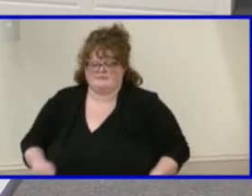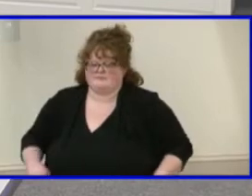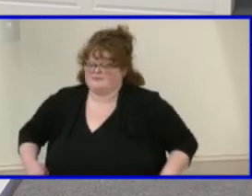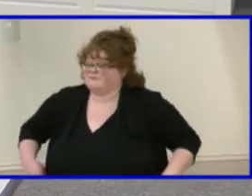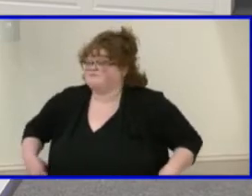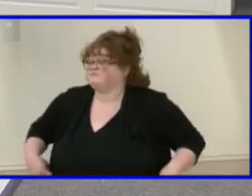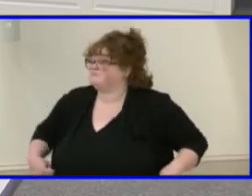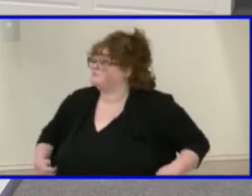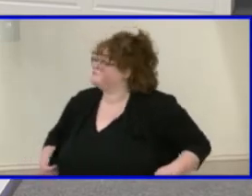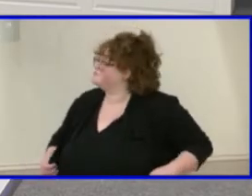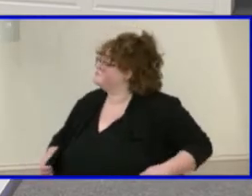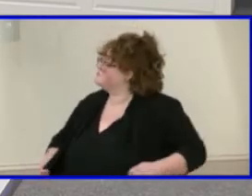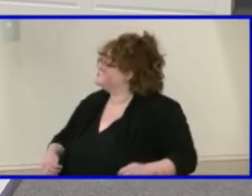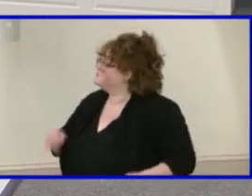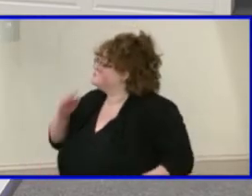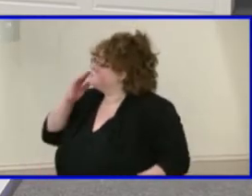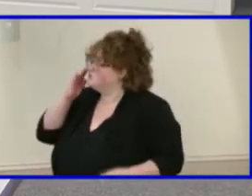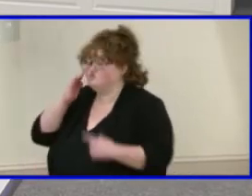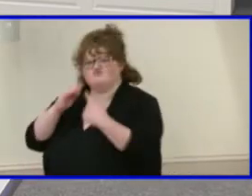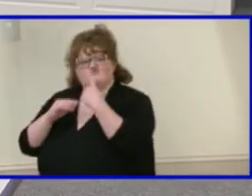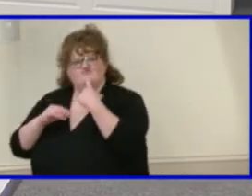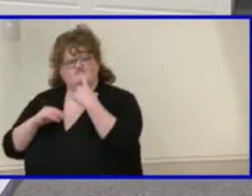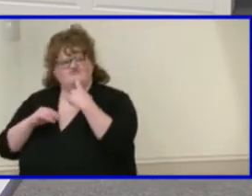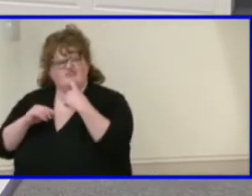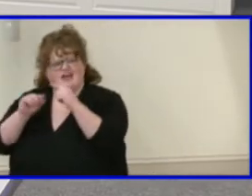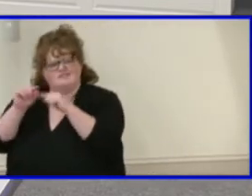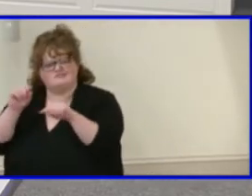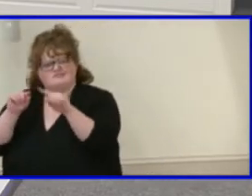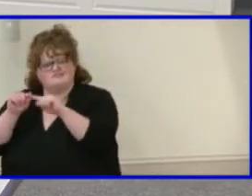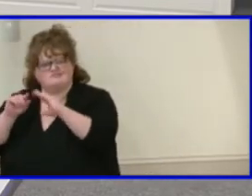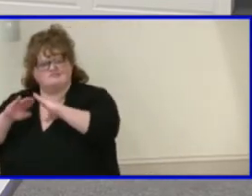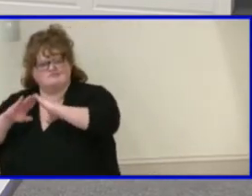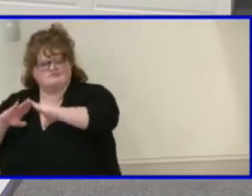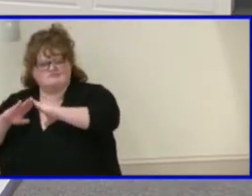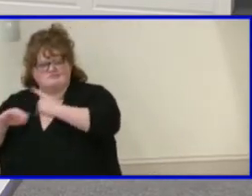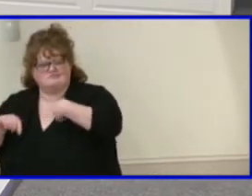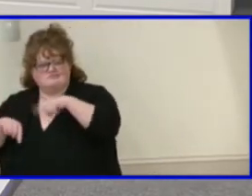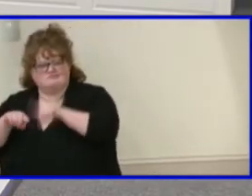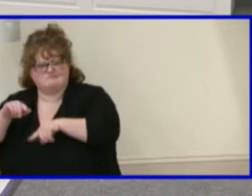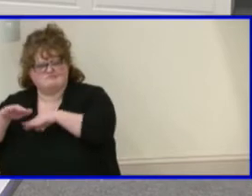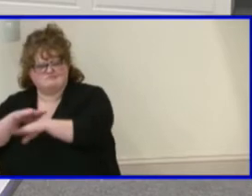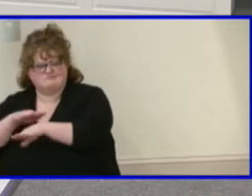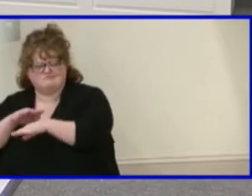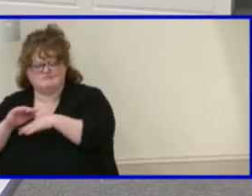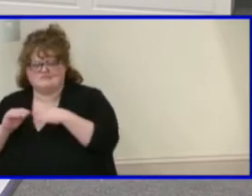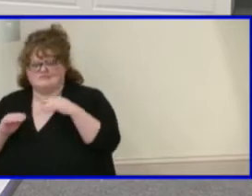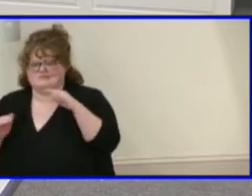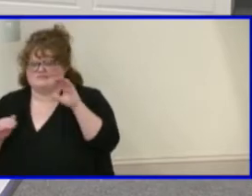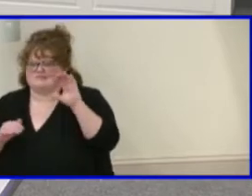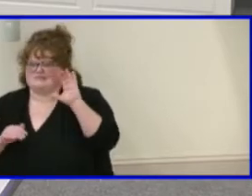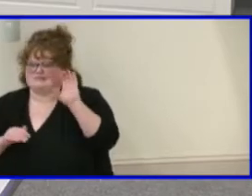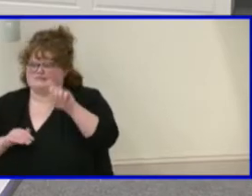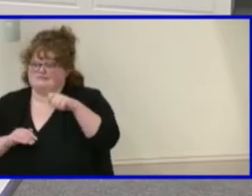It's got the red around it like it's like it's being teams like so